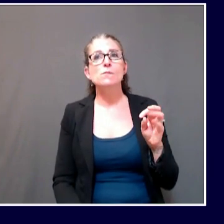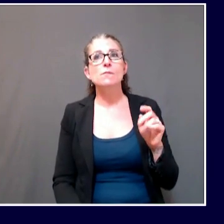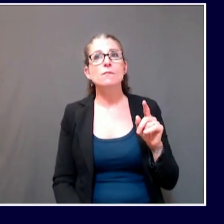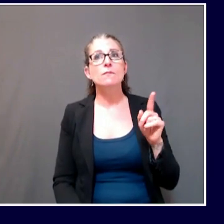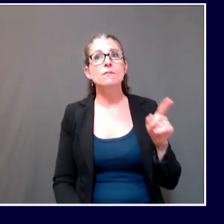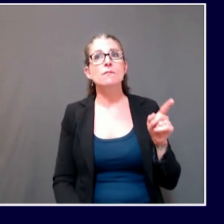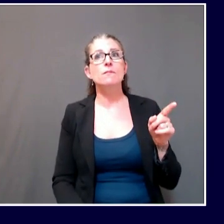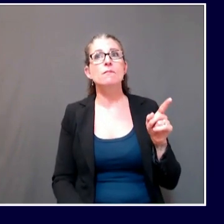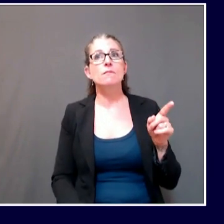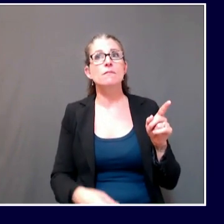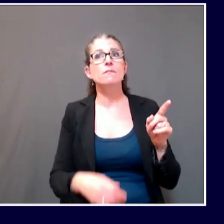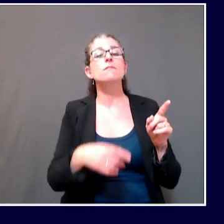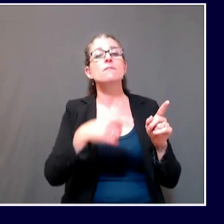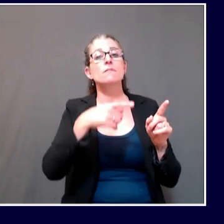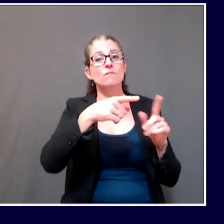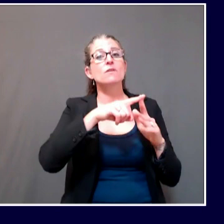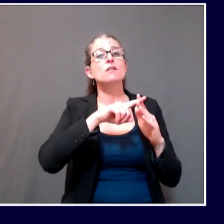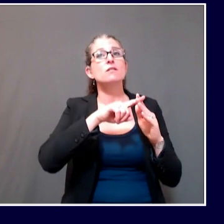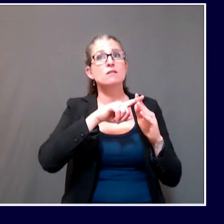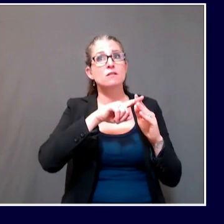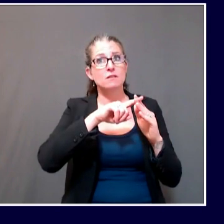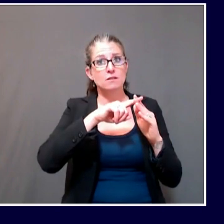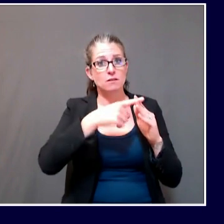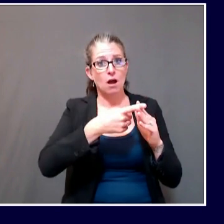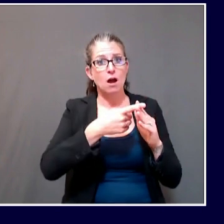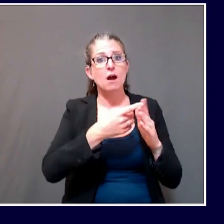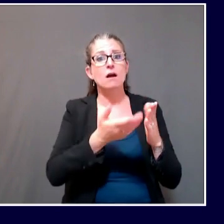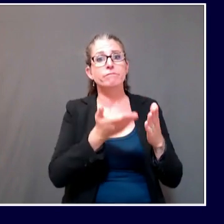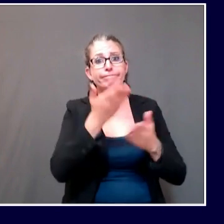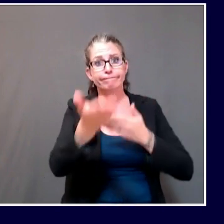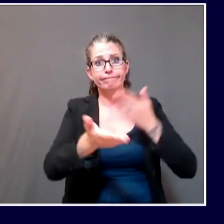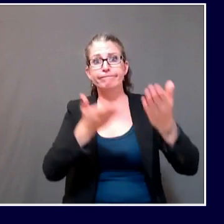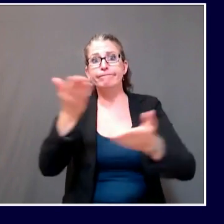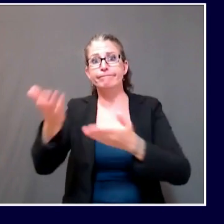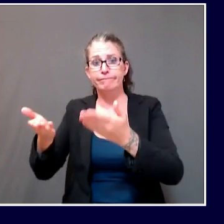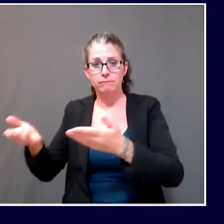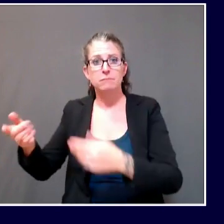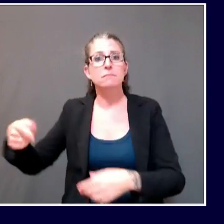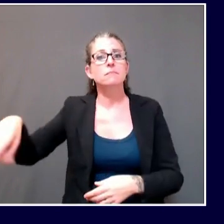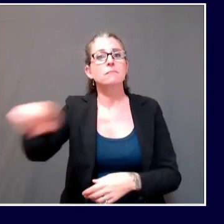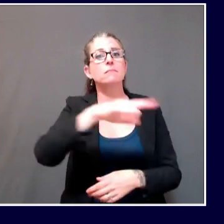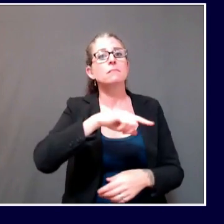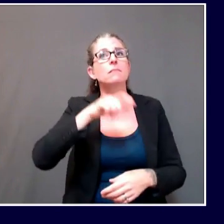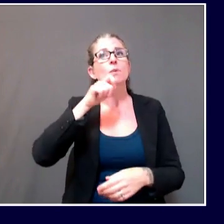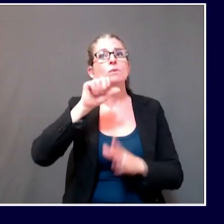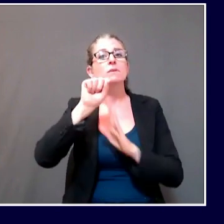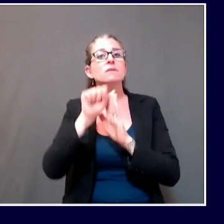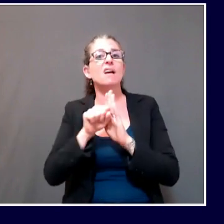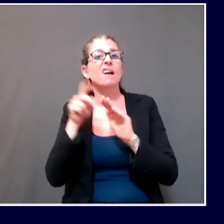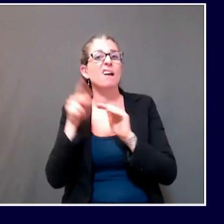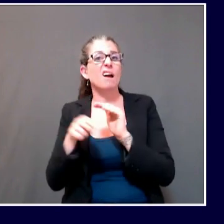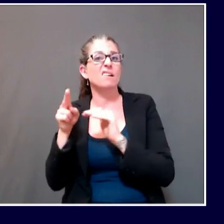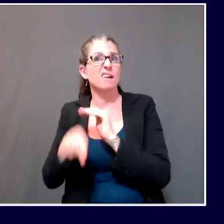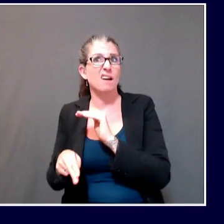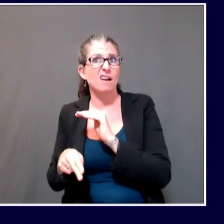are any cuts to health care programs, including Medicaid on the table? Or have you ruled out cuts to health care programs during the pandemic?